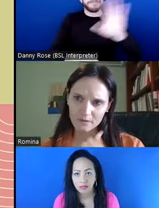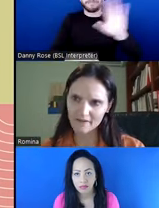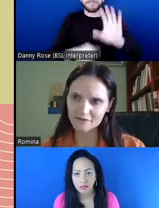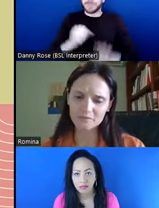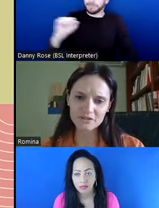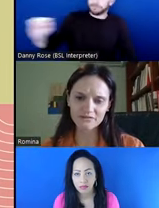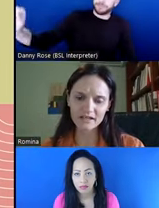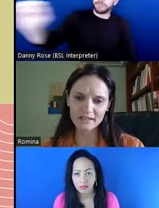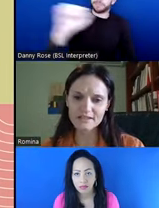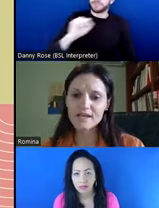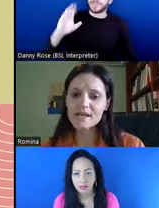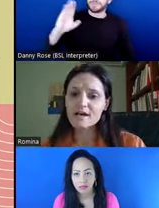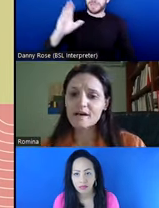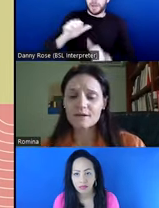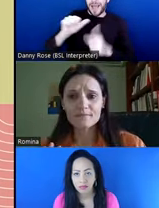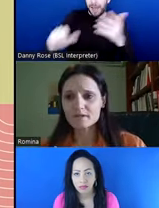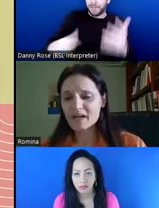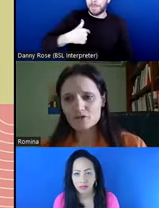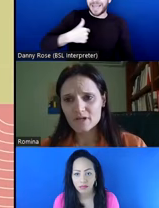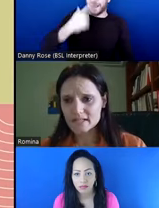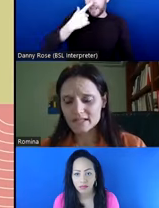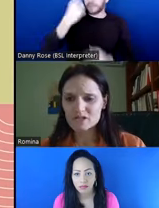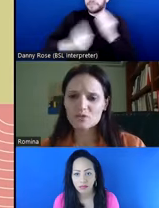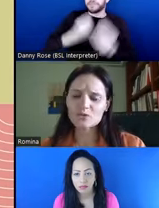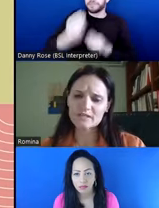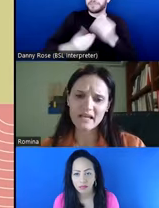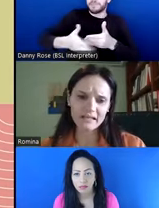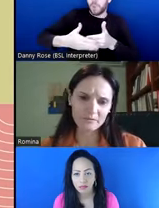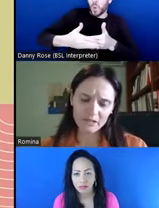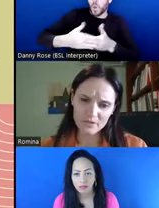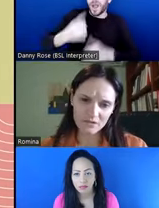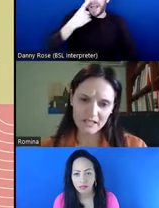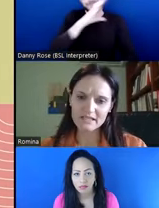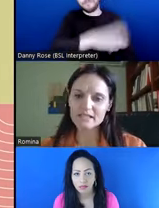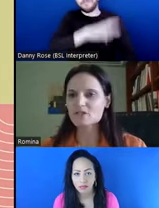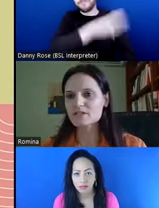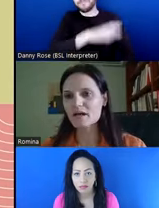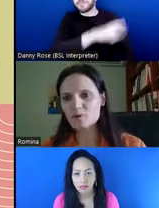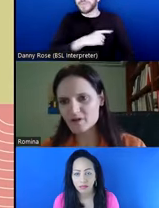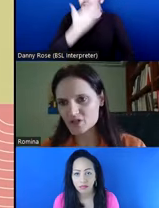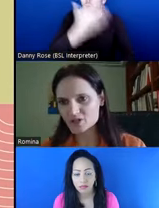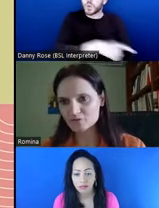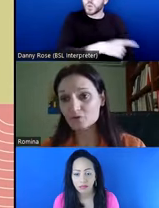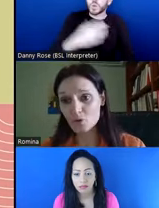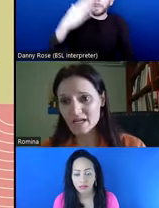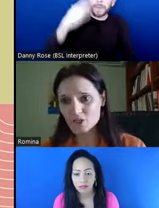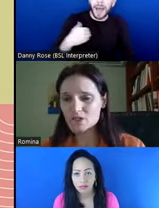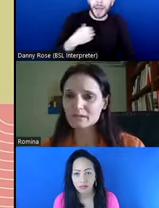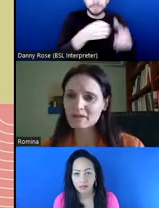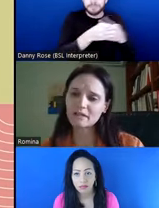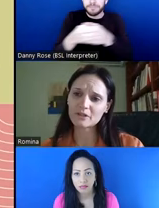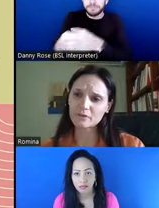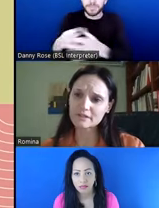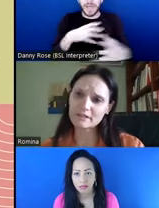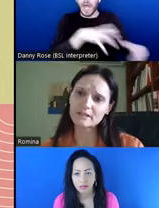after me to define this, patronizing attitudes towards Black and minority organizations, appropriation of knowledge